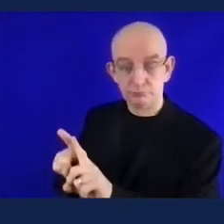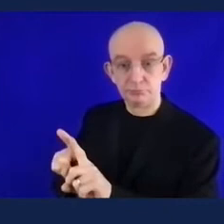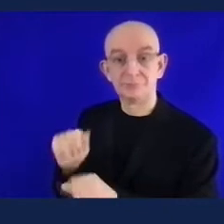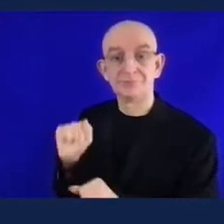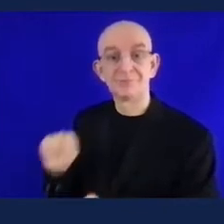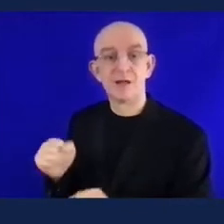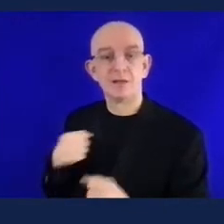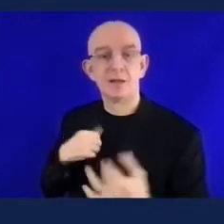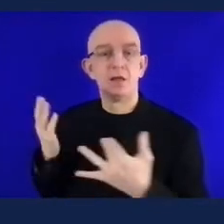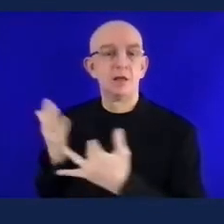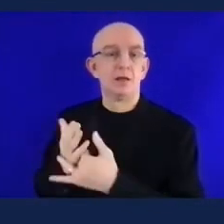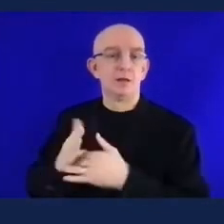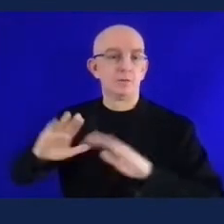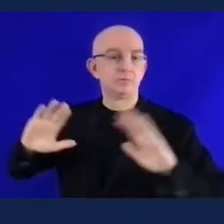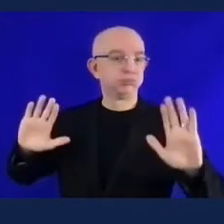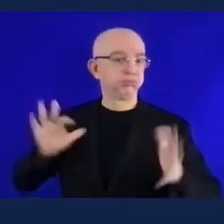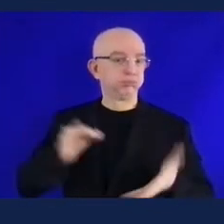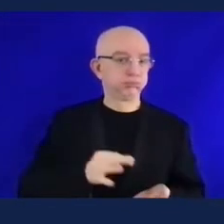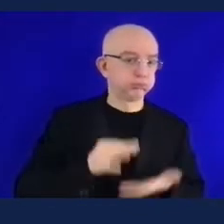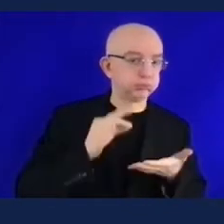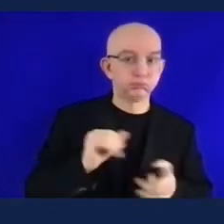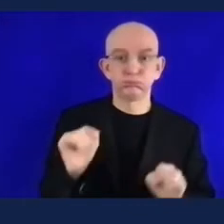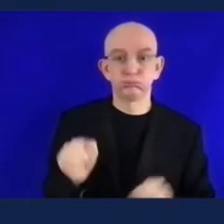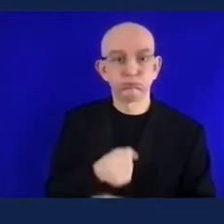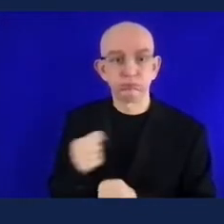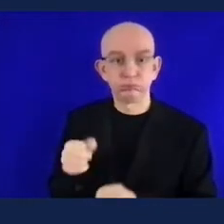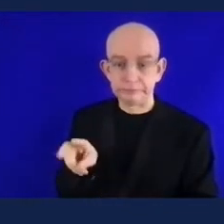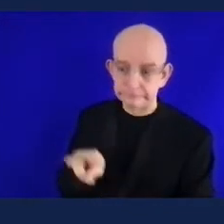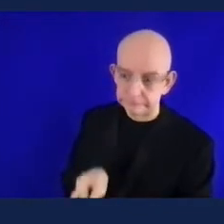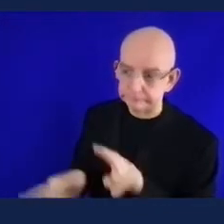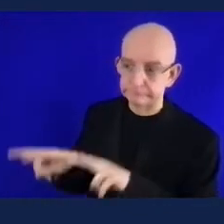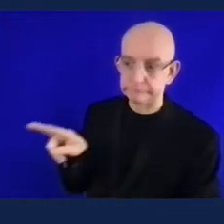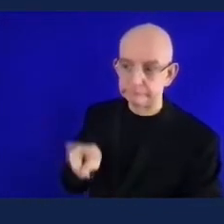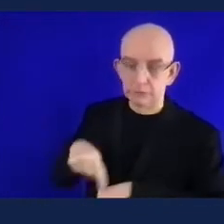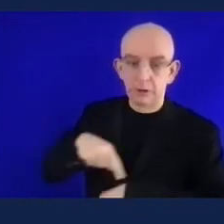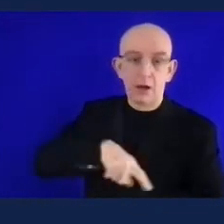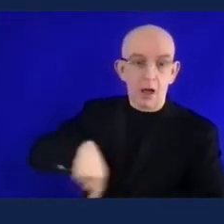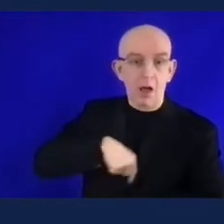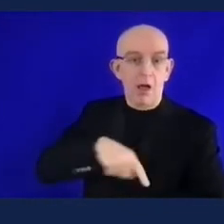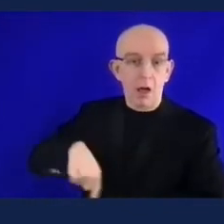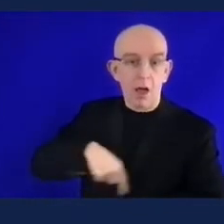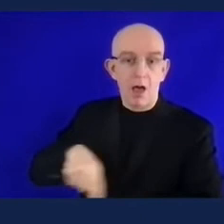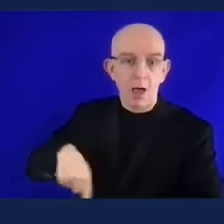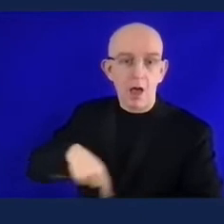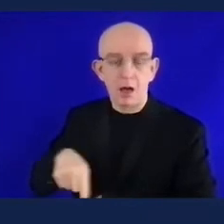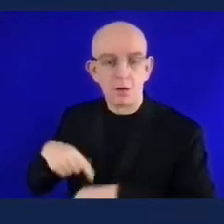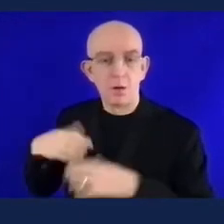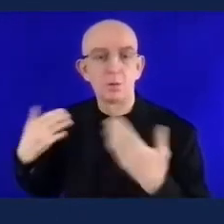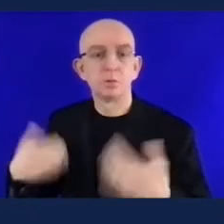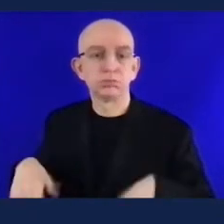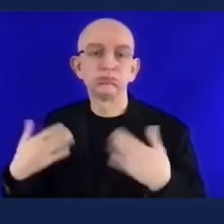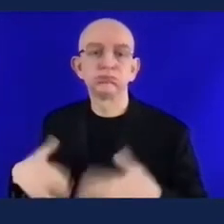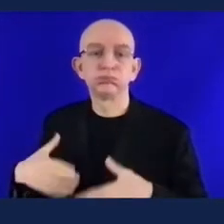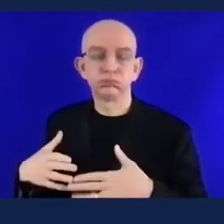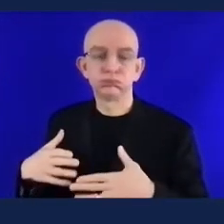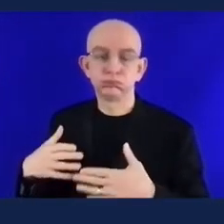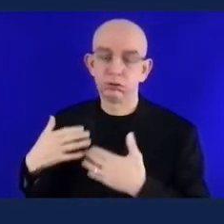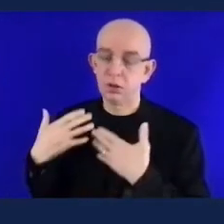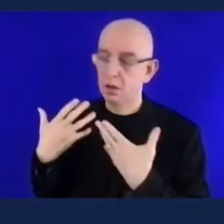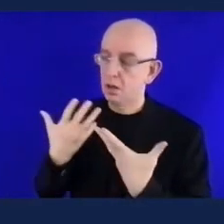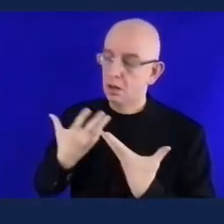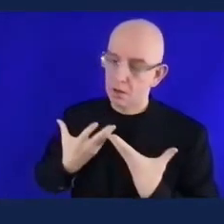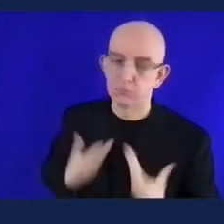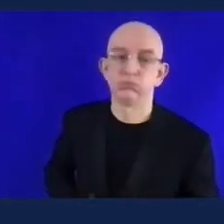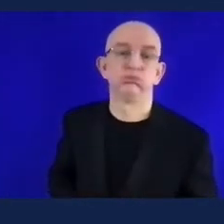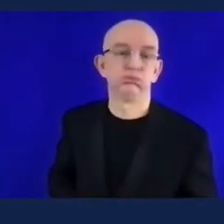i suppose we'll be driving it here within ireland the pandemic has slowed it up but the fai are hugely behind it they have